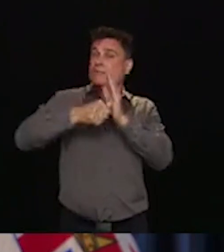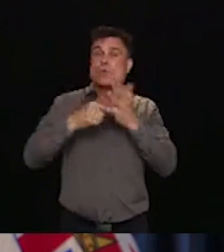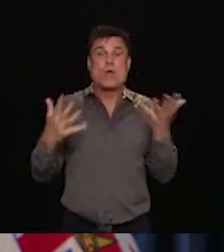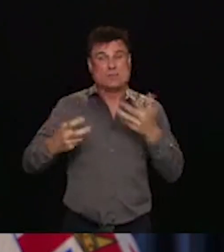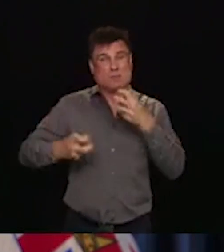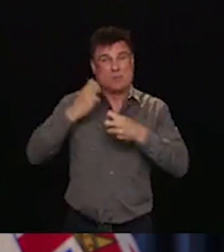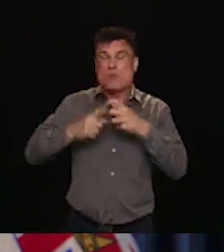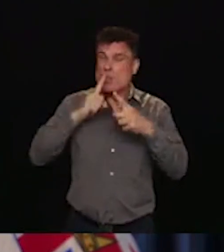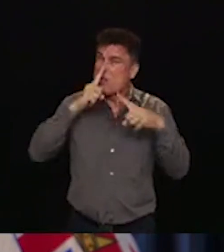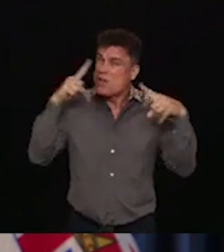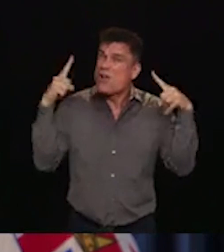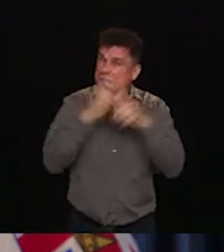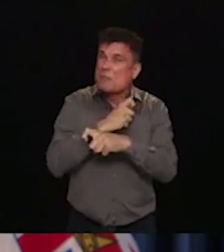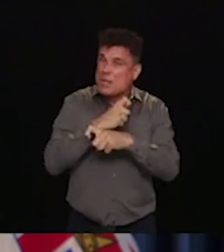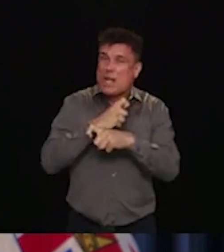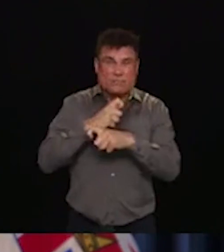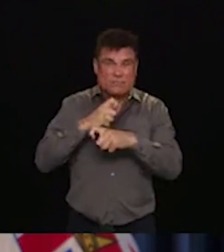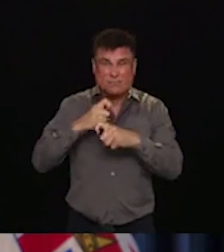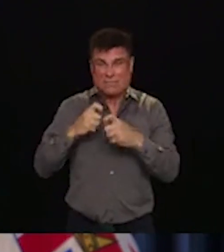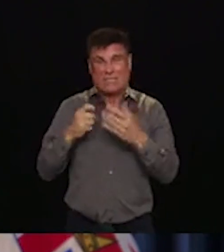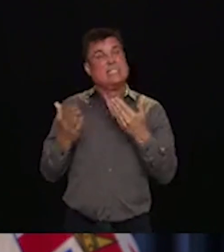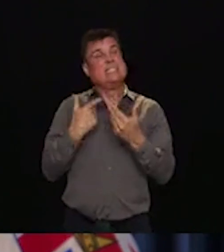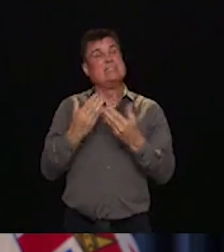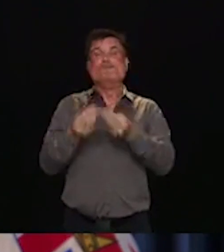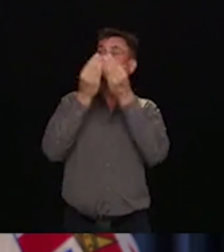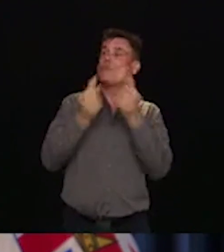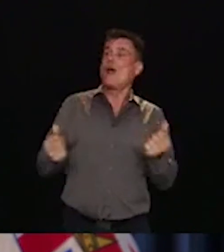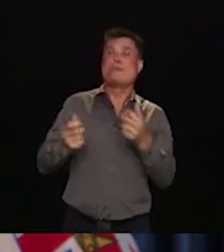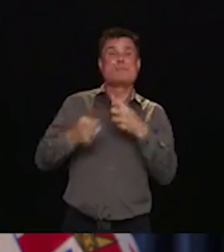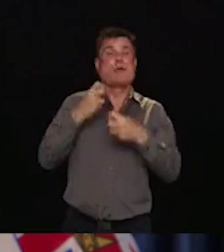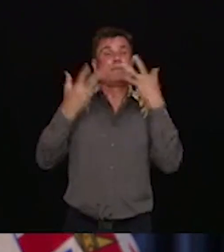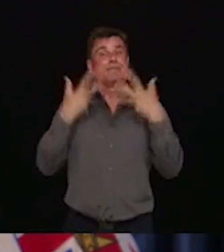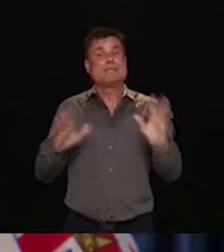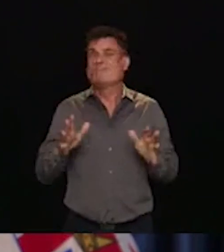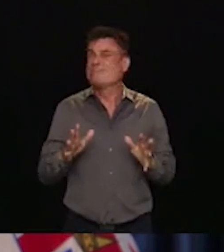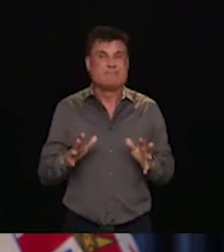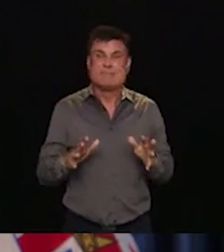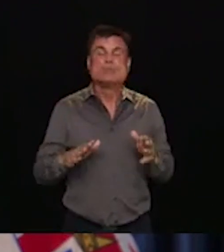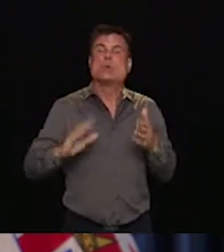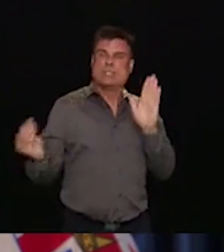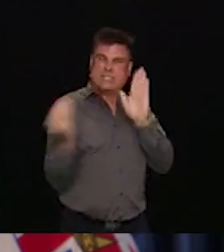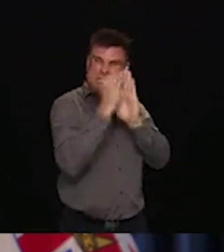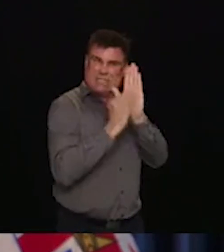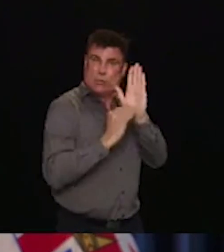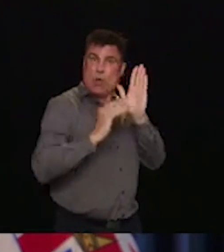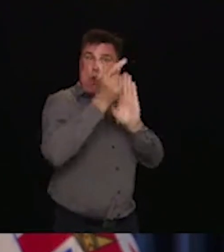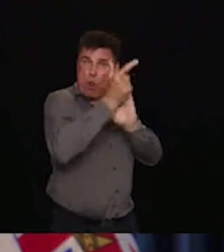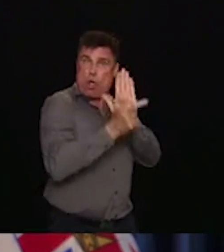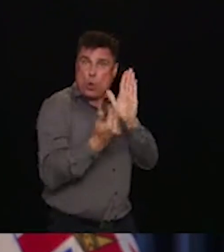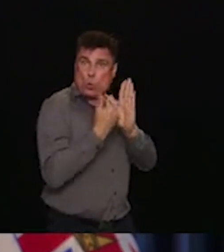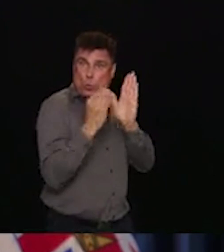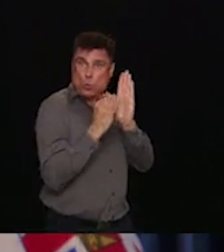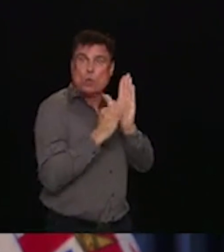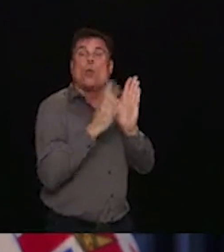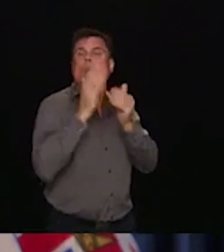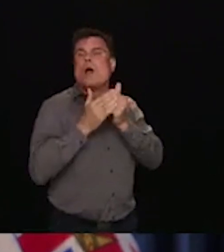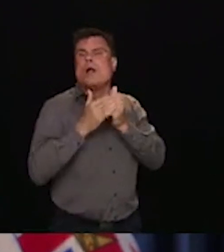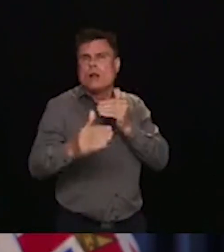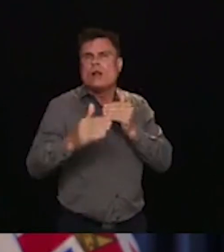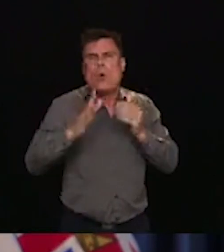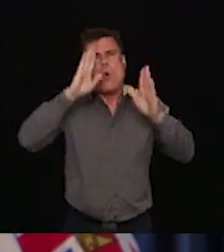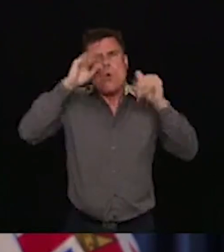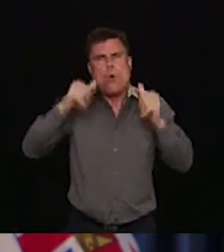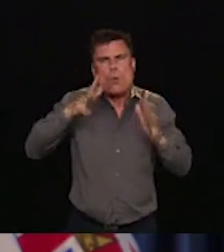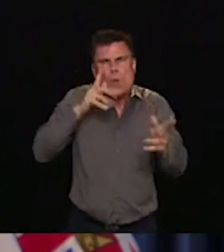It also paves the way for us to bring in additional regulatory measures. Measures, again, that are going to improve financial